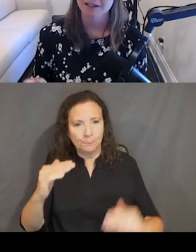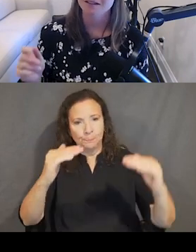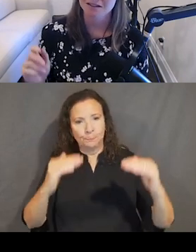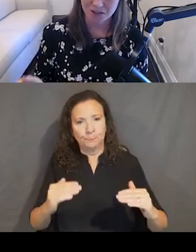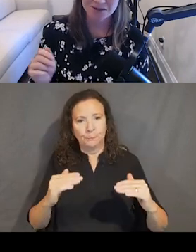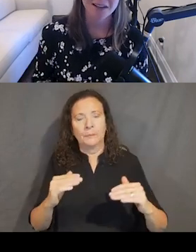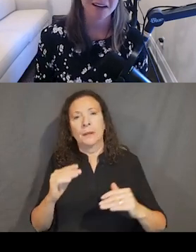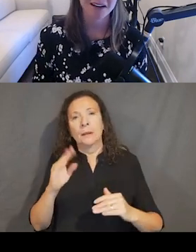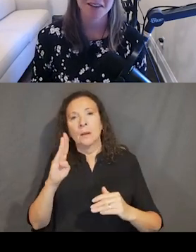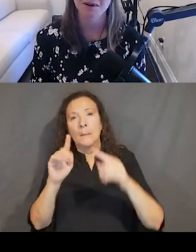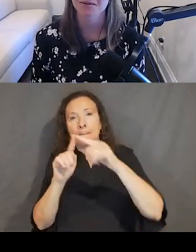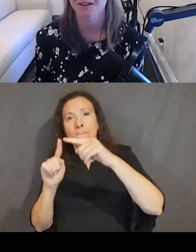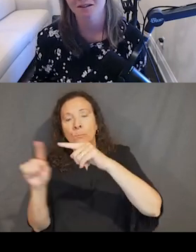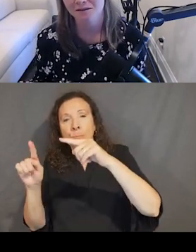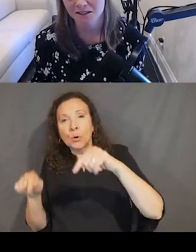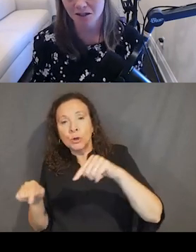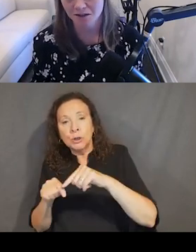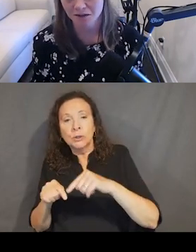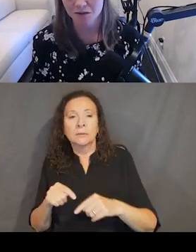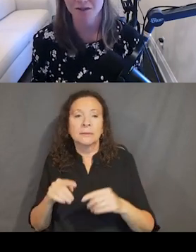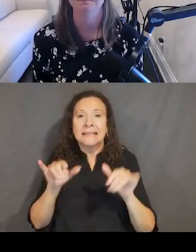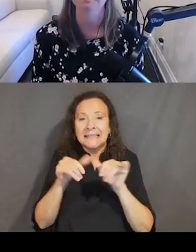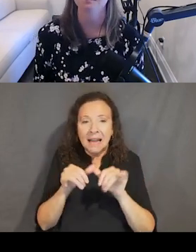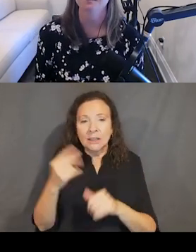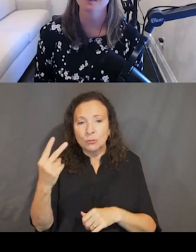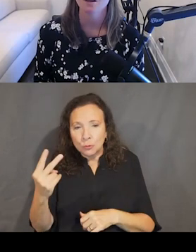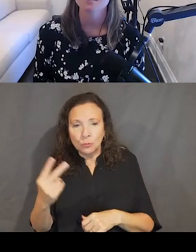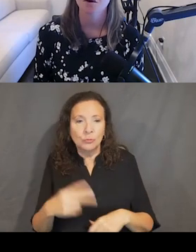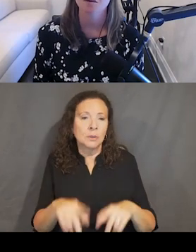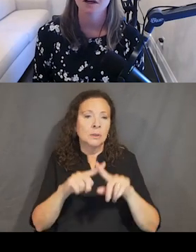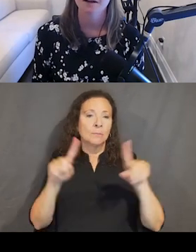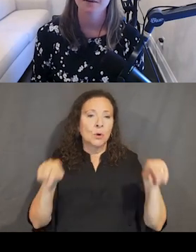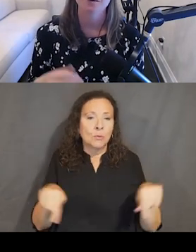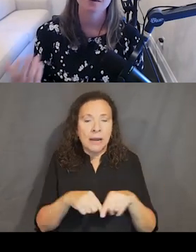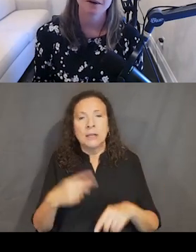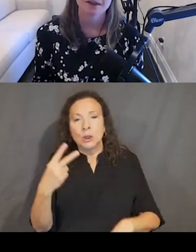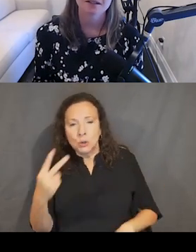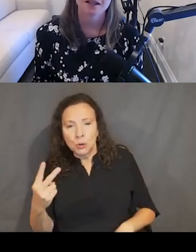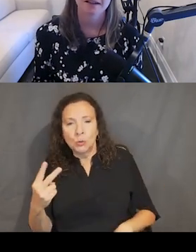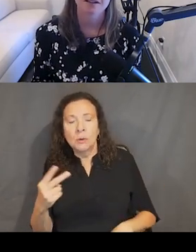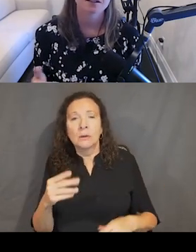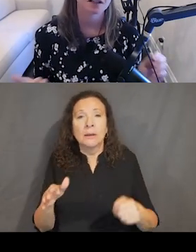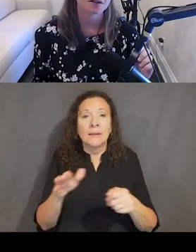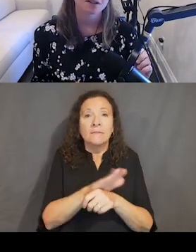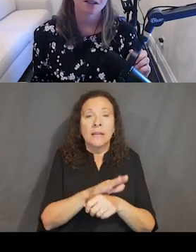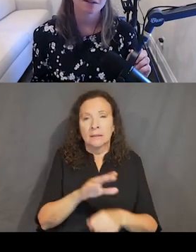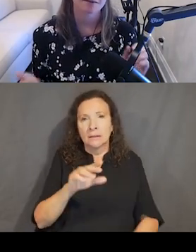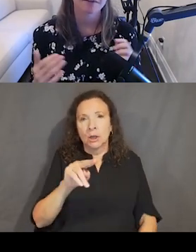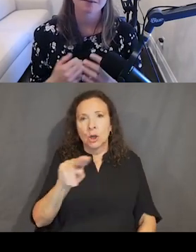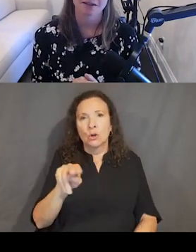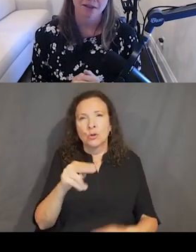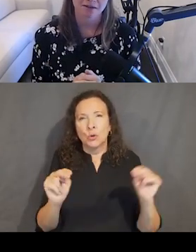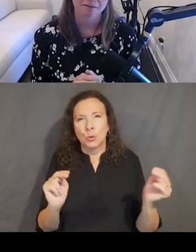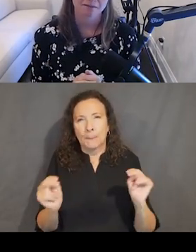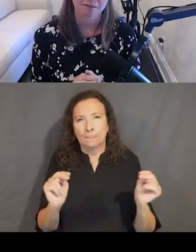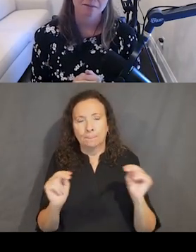radius 2. And the button fill is called neutral. So the beauty about this is that these design tokens allow us to be